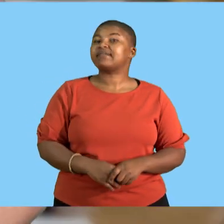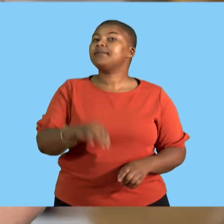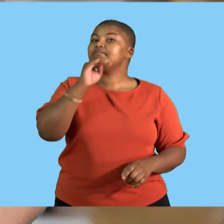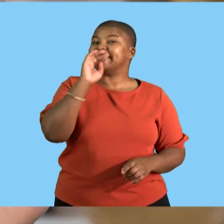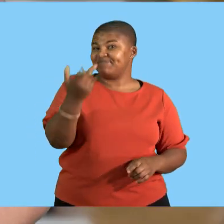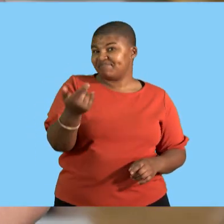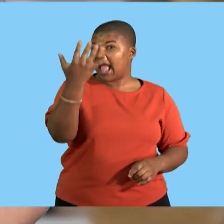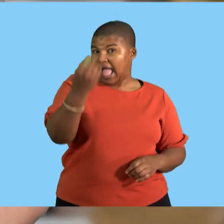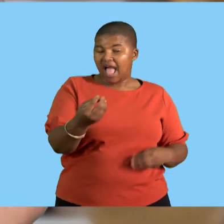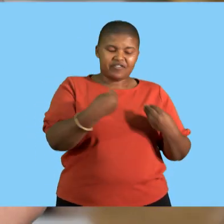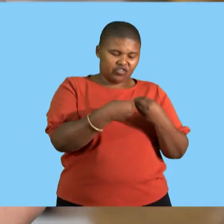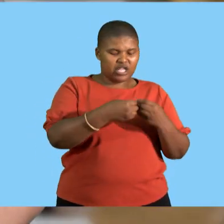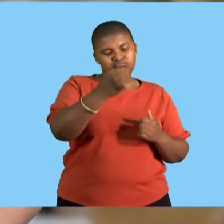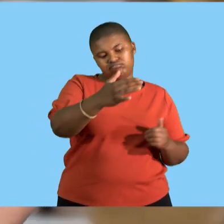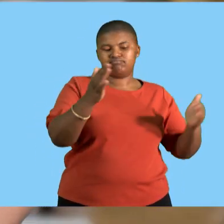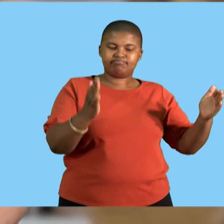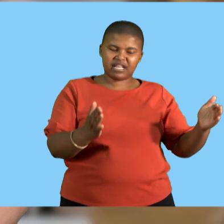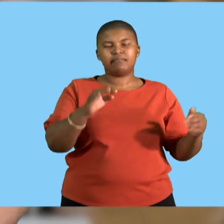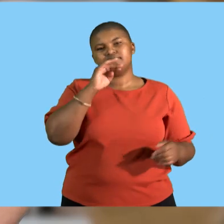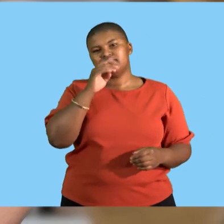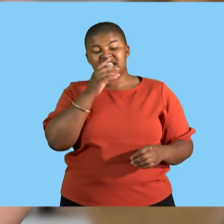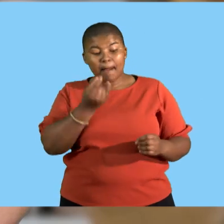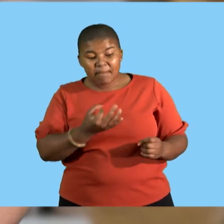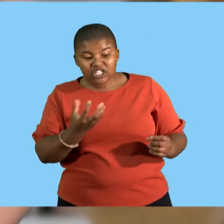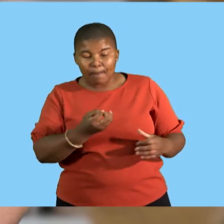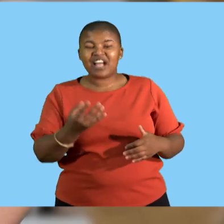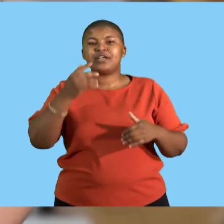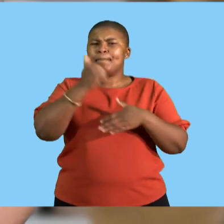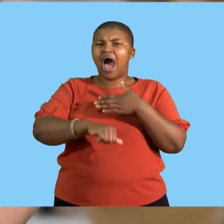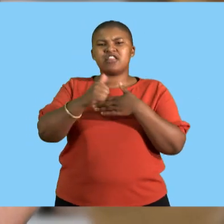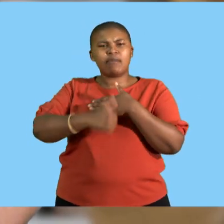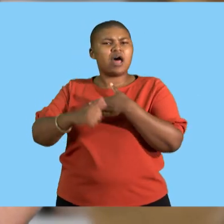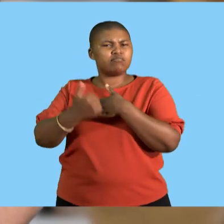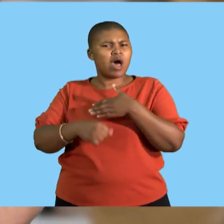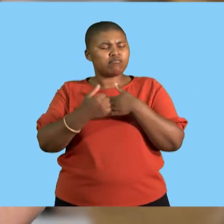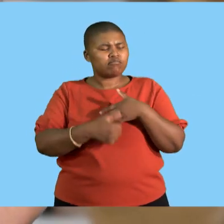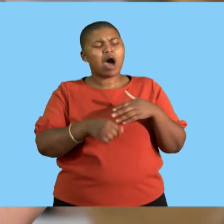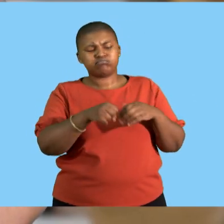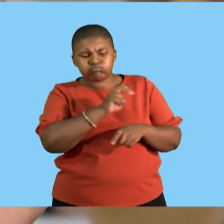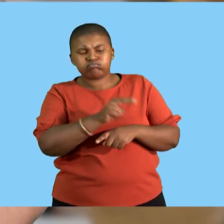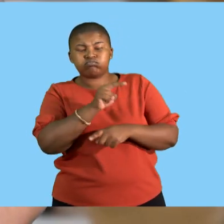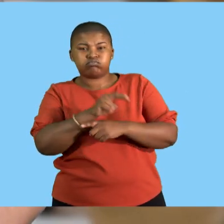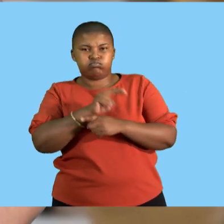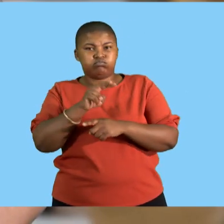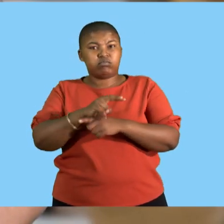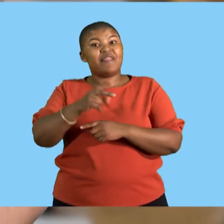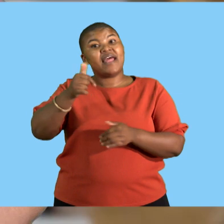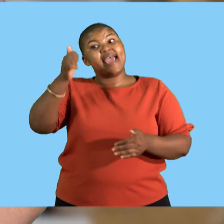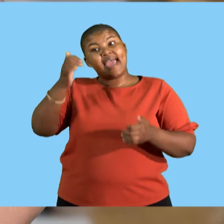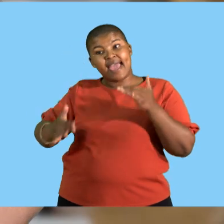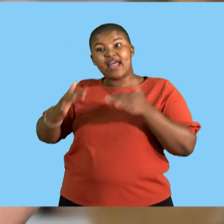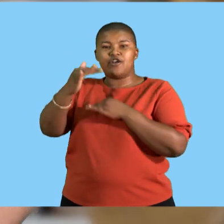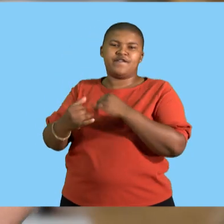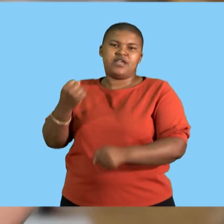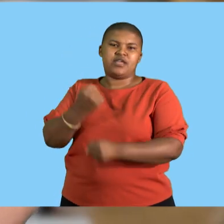and through the year they will take the prices each month and calculate the inflation and then at the end of the